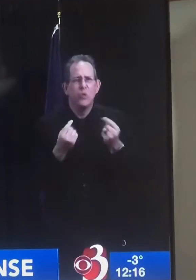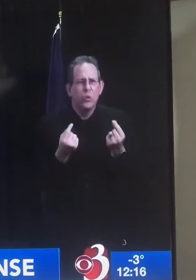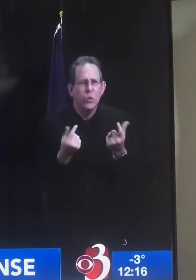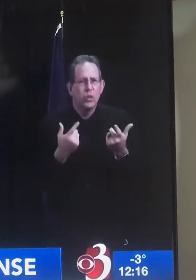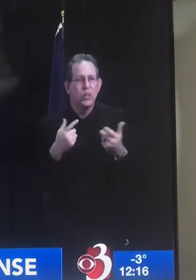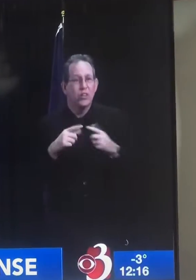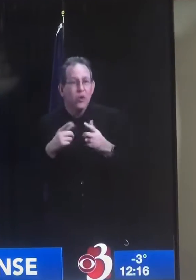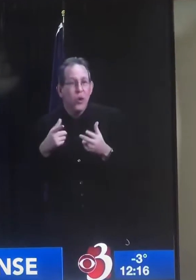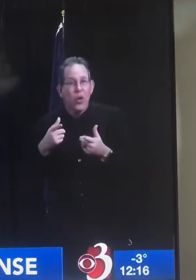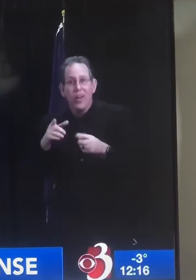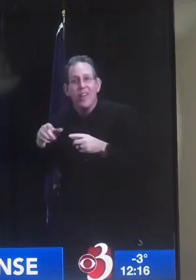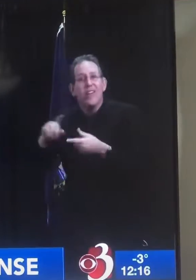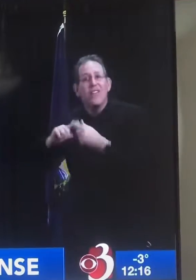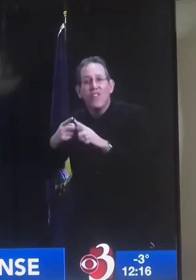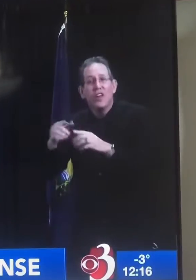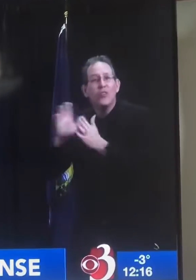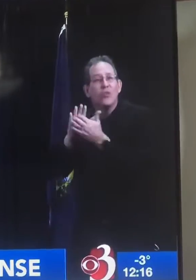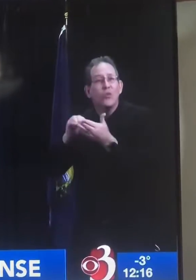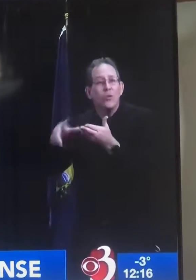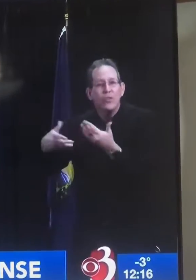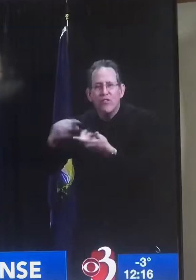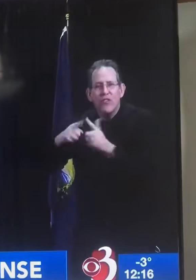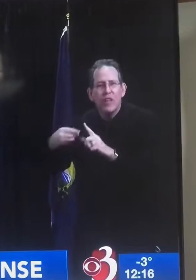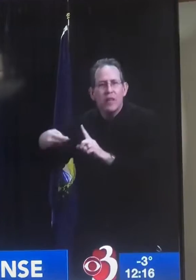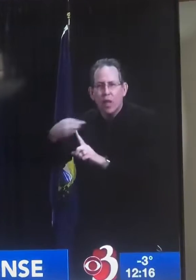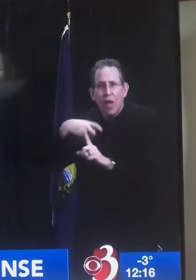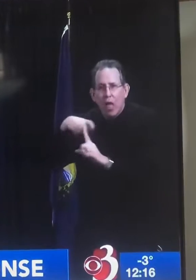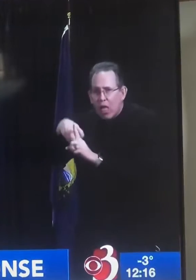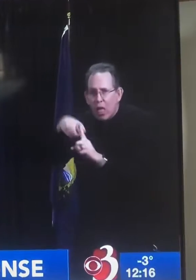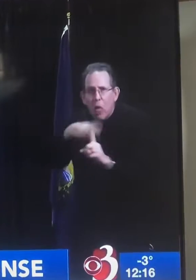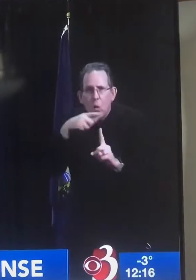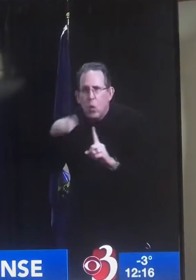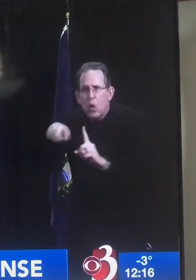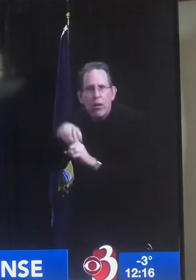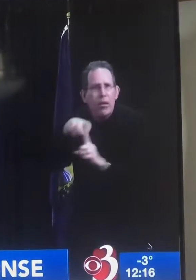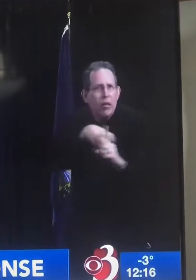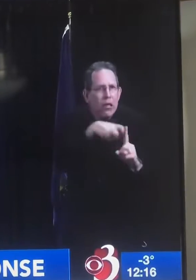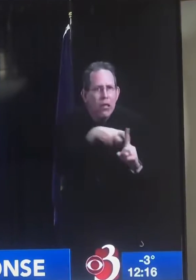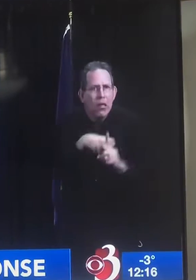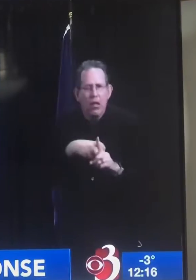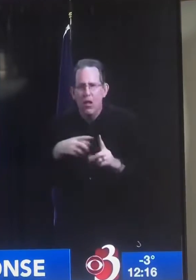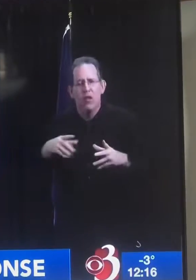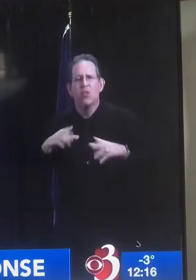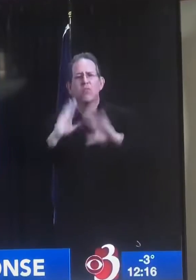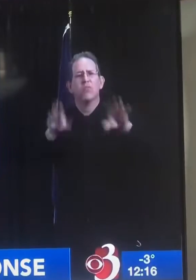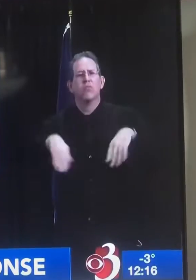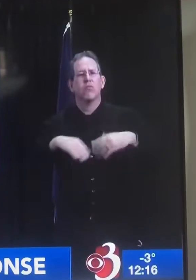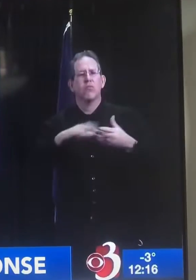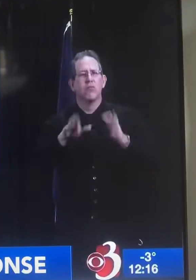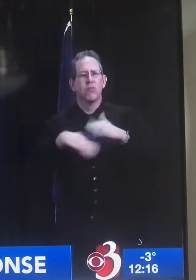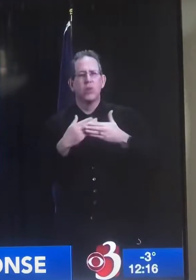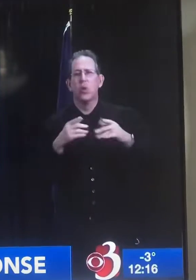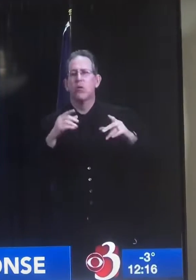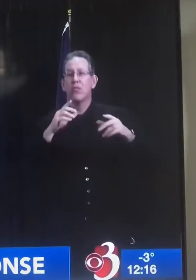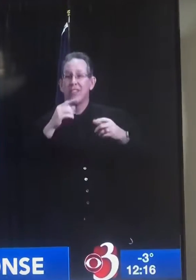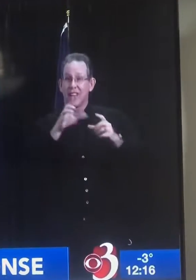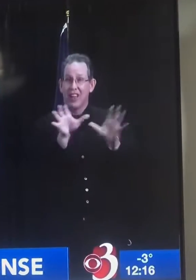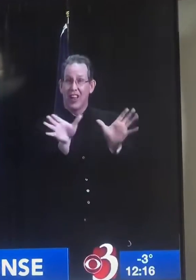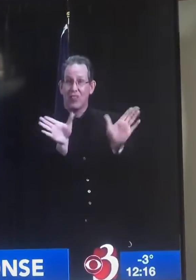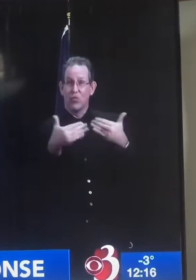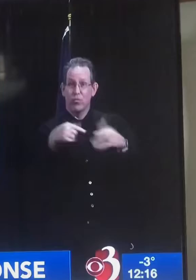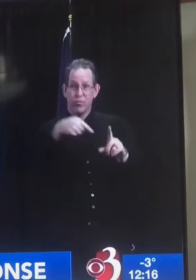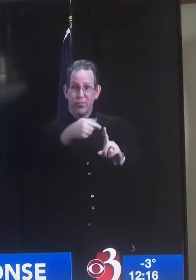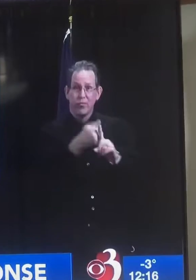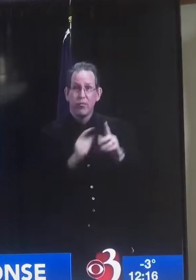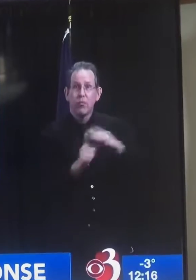as a contact, instead of how they previously defined close contacts. This means everyone